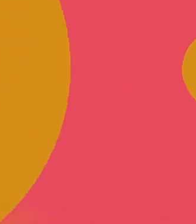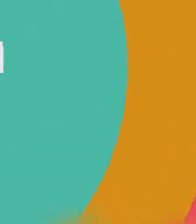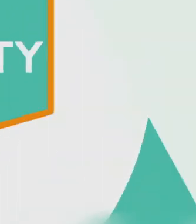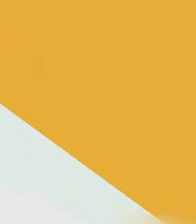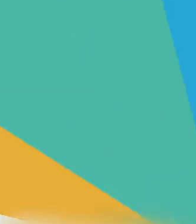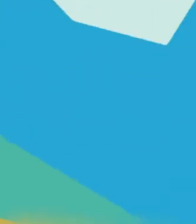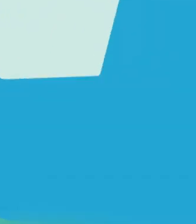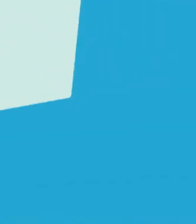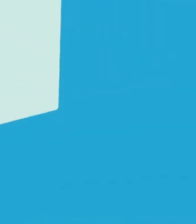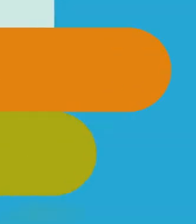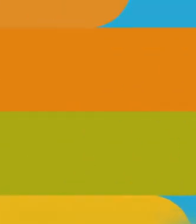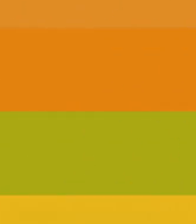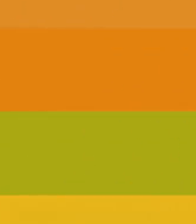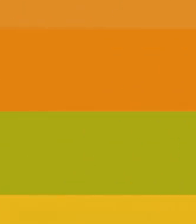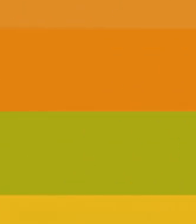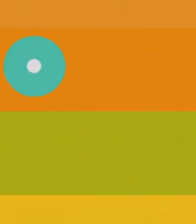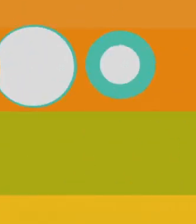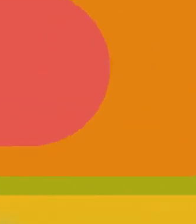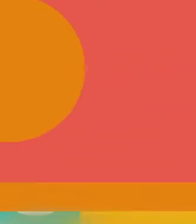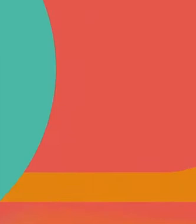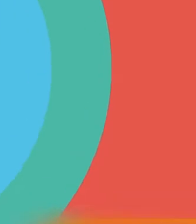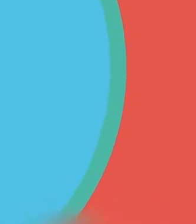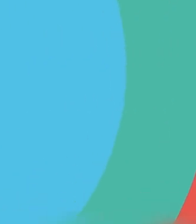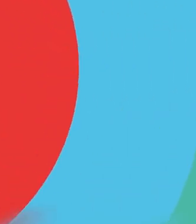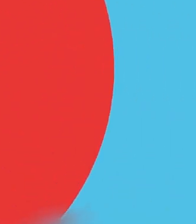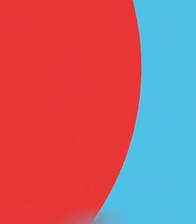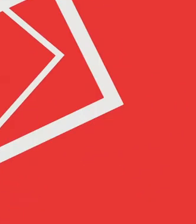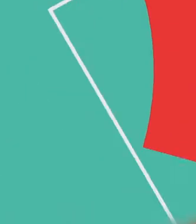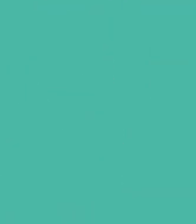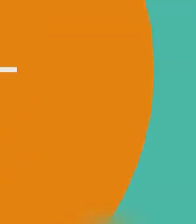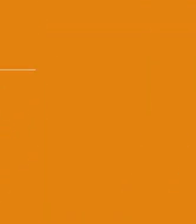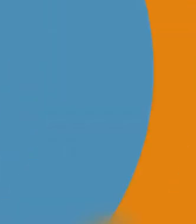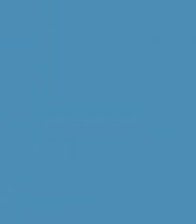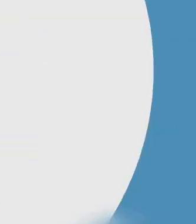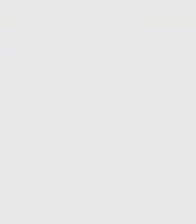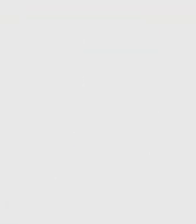If you would like to access talkability for the visually impaired, please visit our Facebook page.